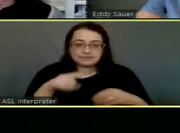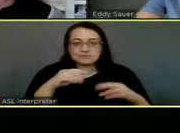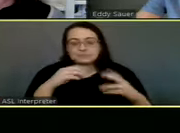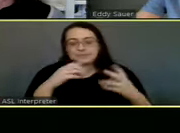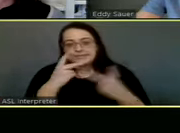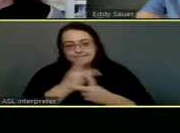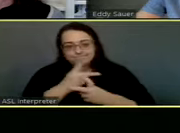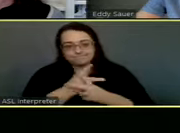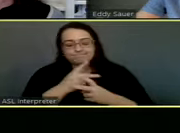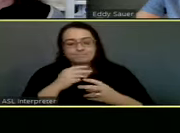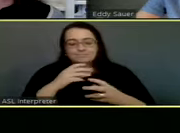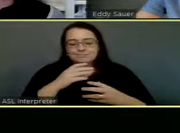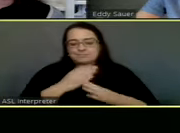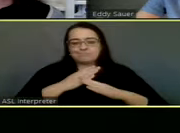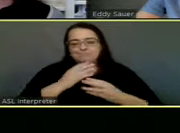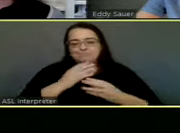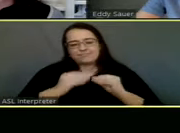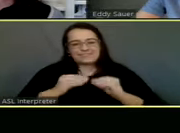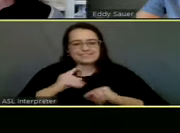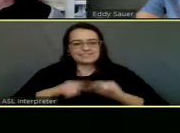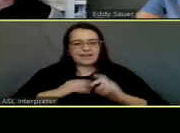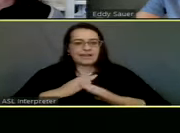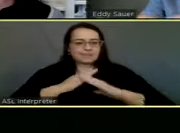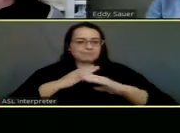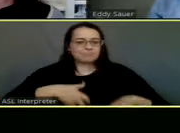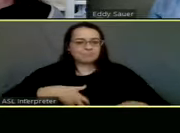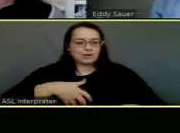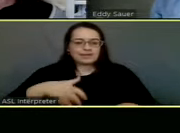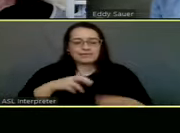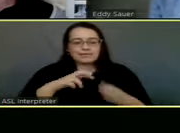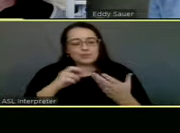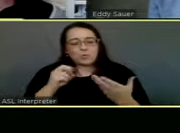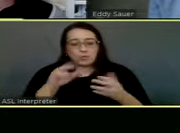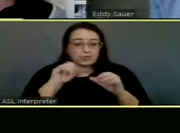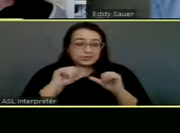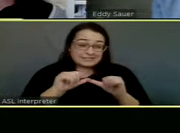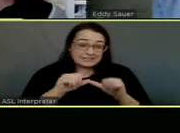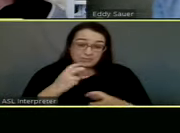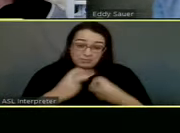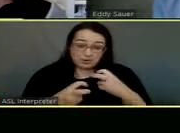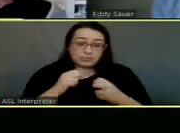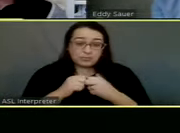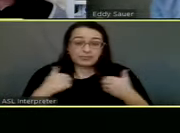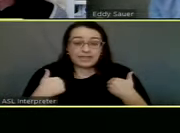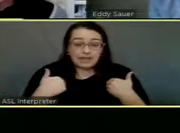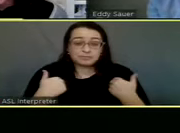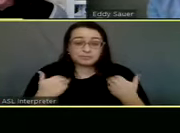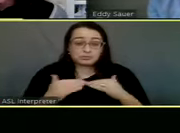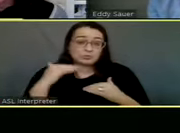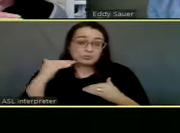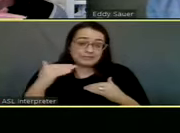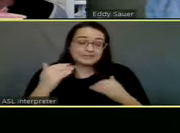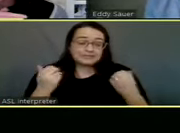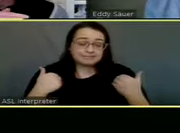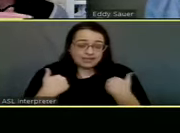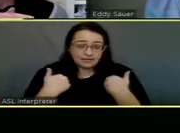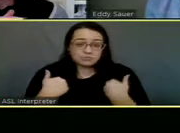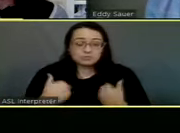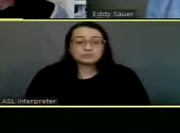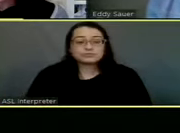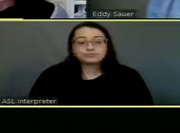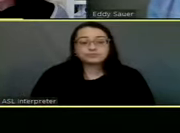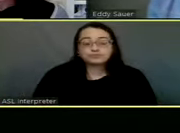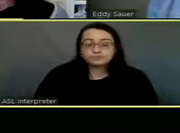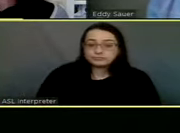we're not going to get out of our issues with animals. And so Victoria, can you just talk to us about, um,